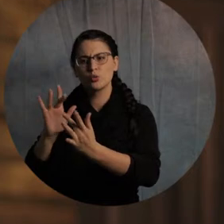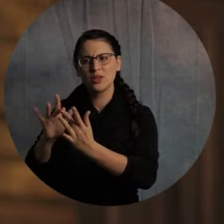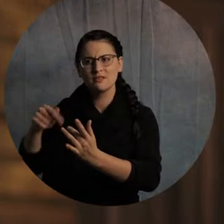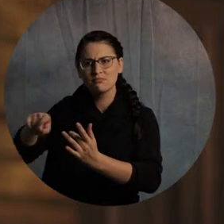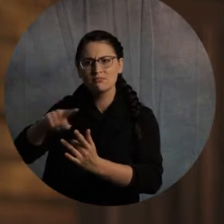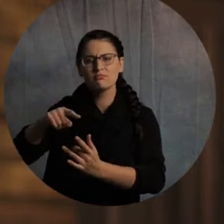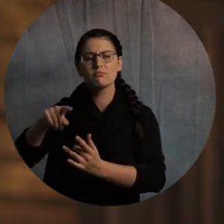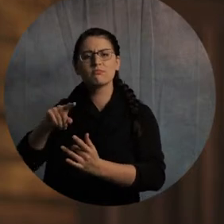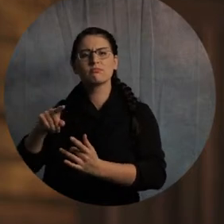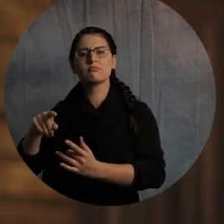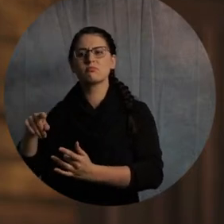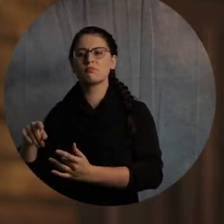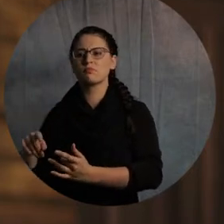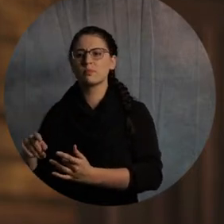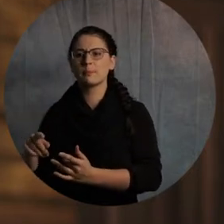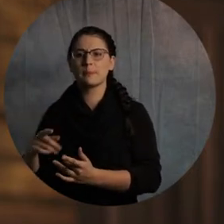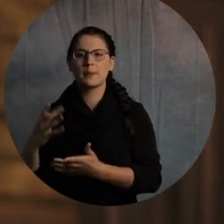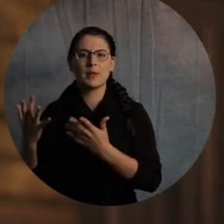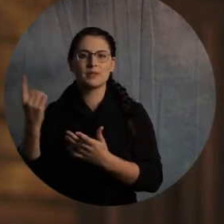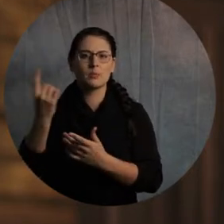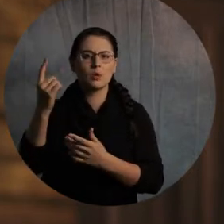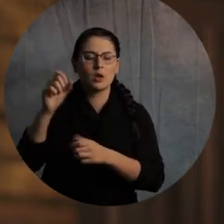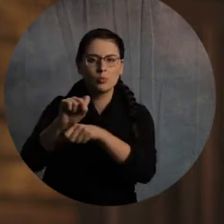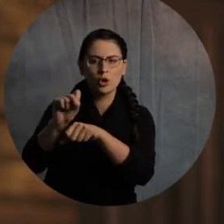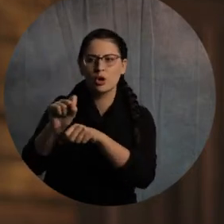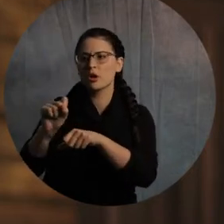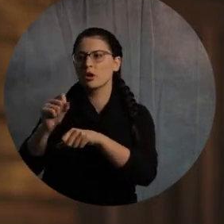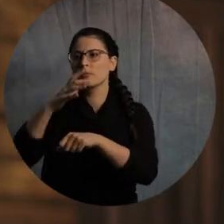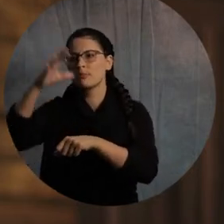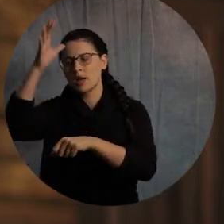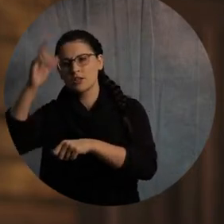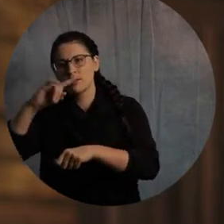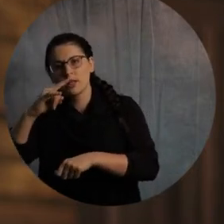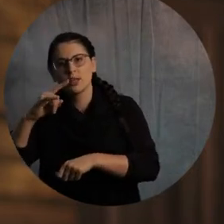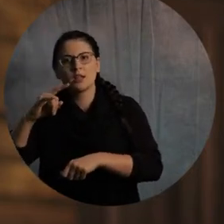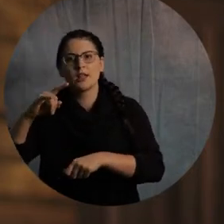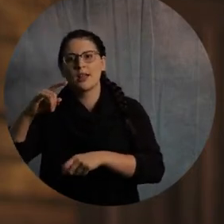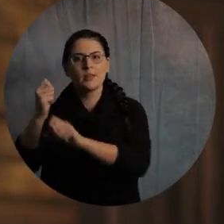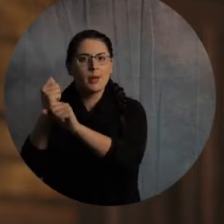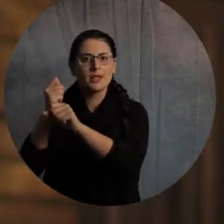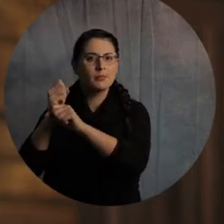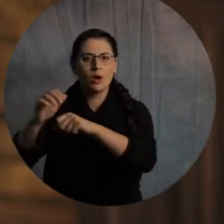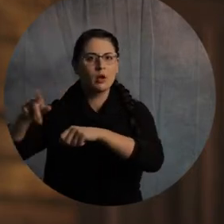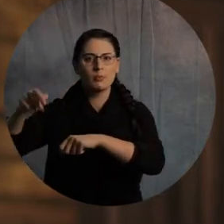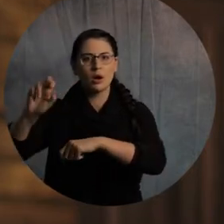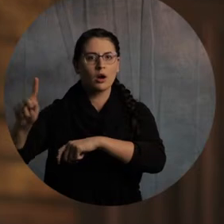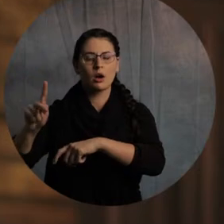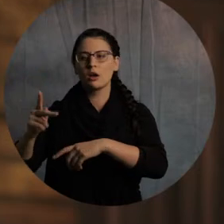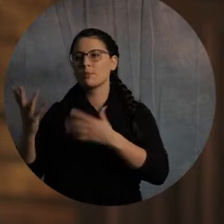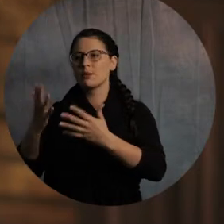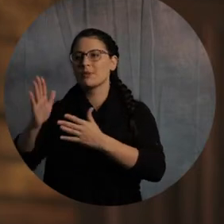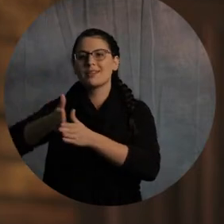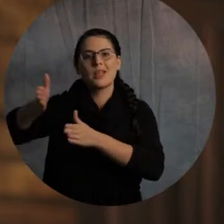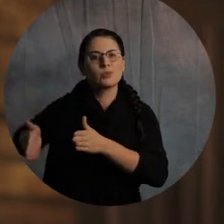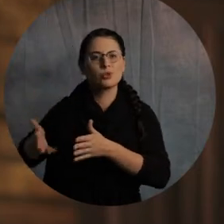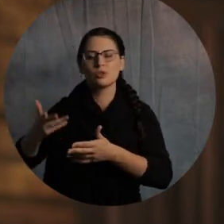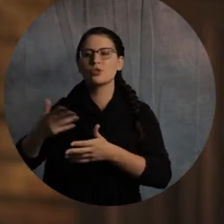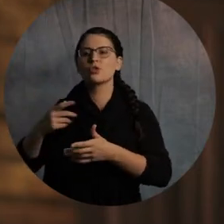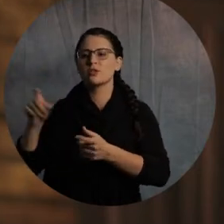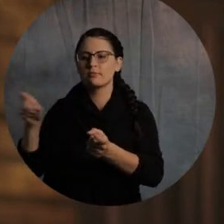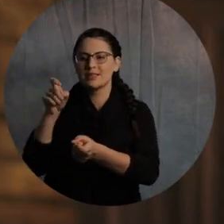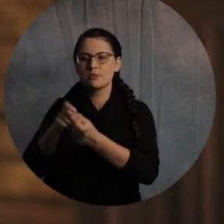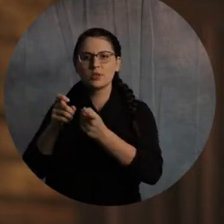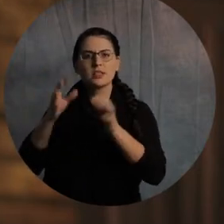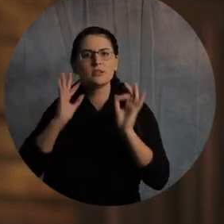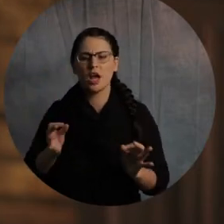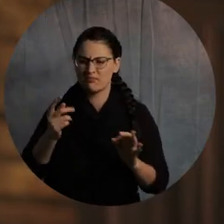some folks at work. Maybe it's some parents of some of your kids that you're getting to know at the ballpark or whatever it might be. Maybe it's some neighbors. I don't know. But, you start